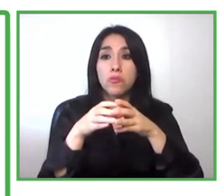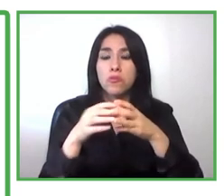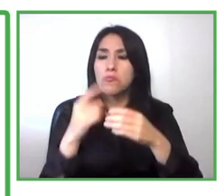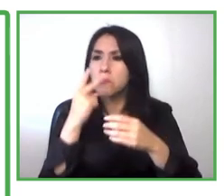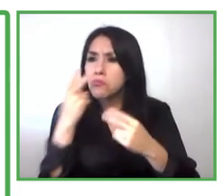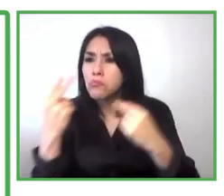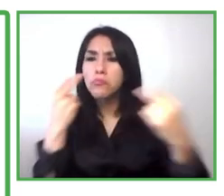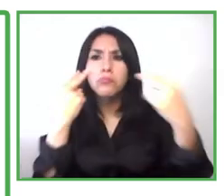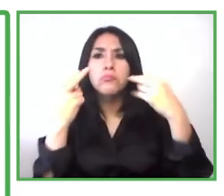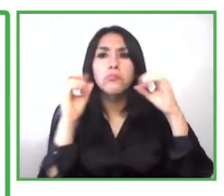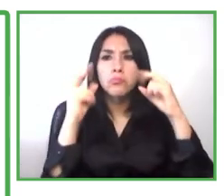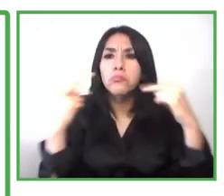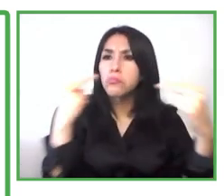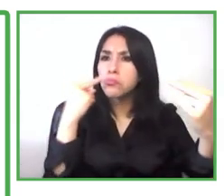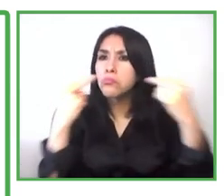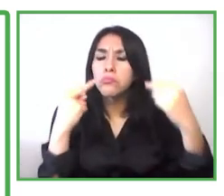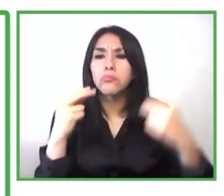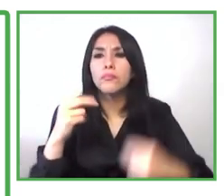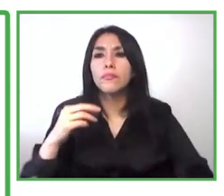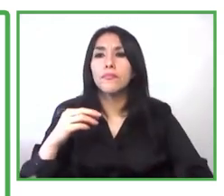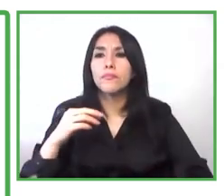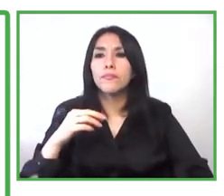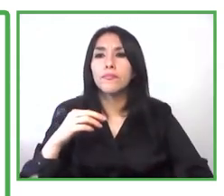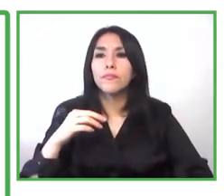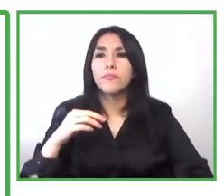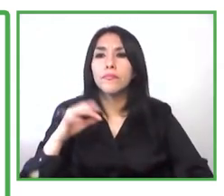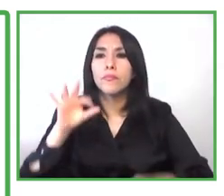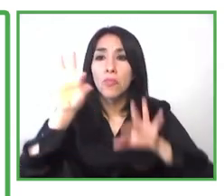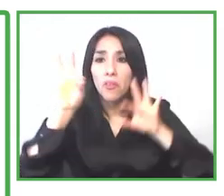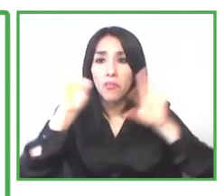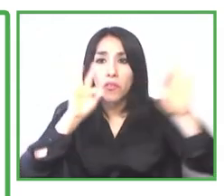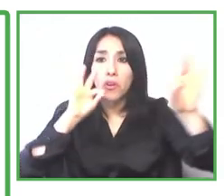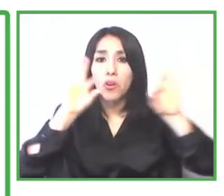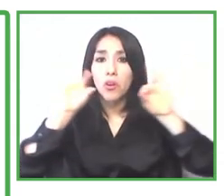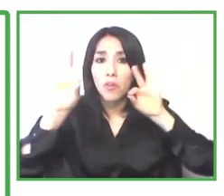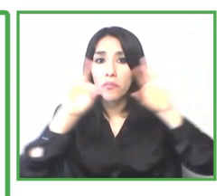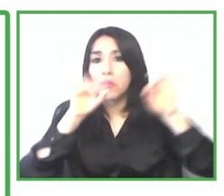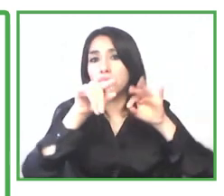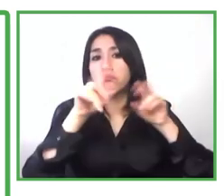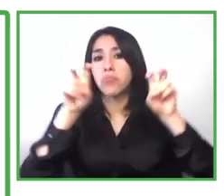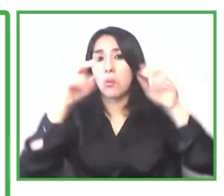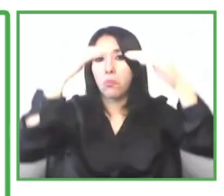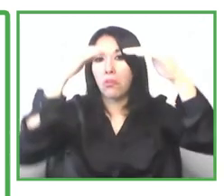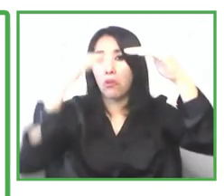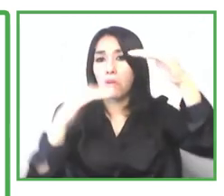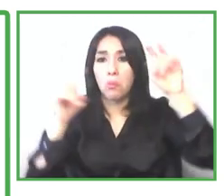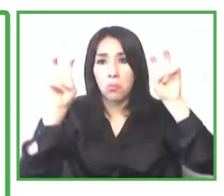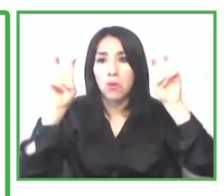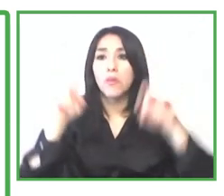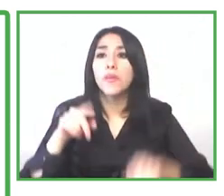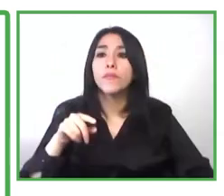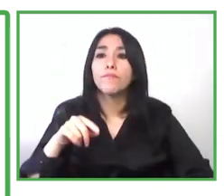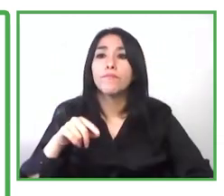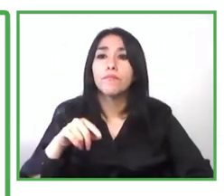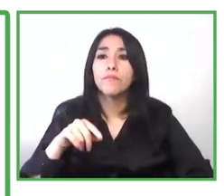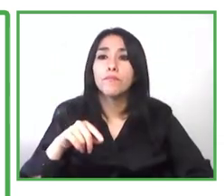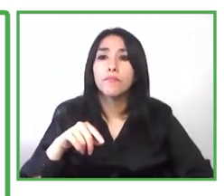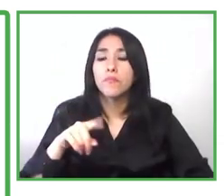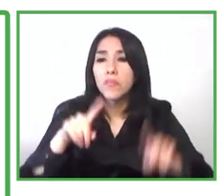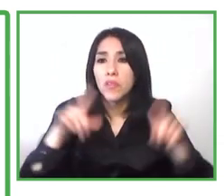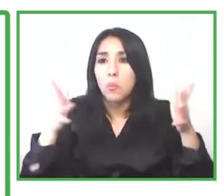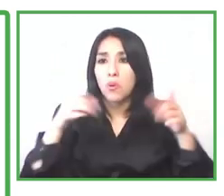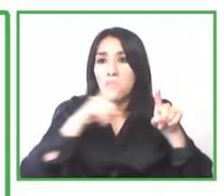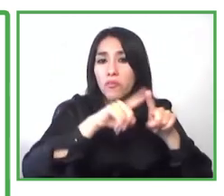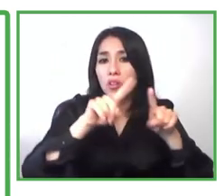book the manuals for the organizations and this training also for the participants and